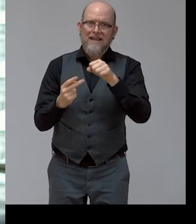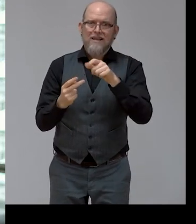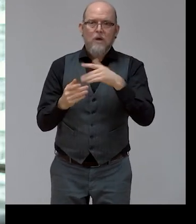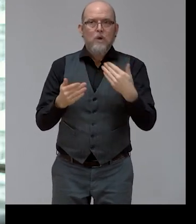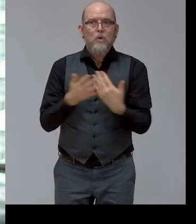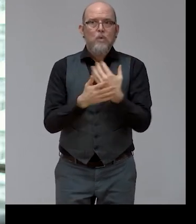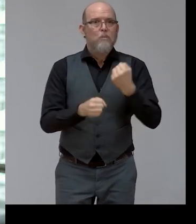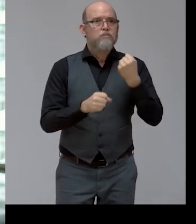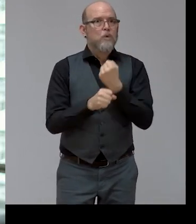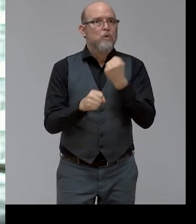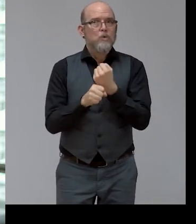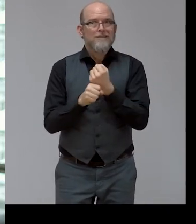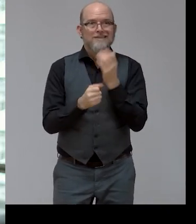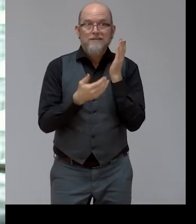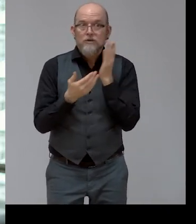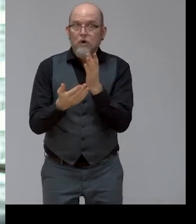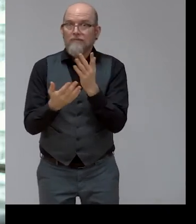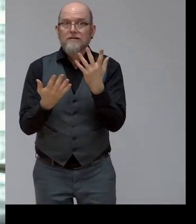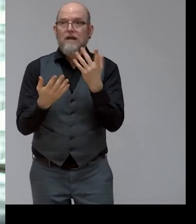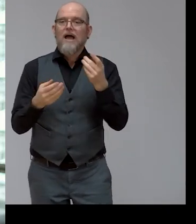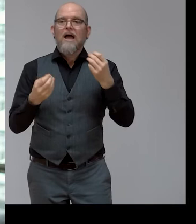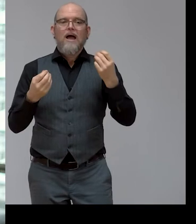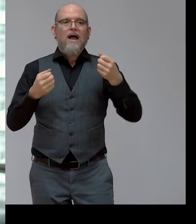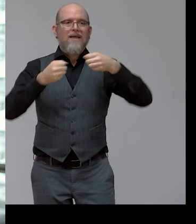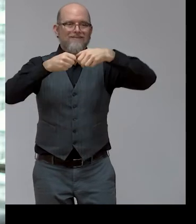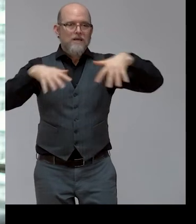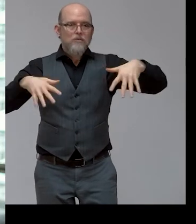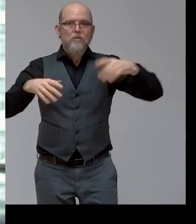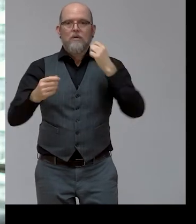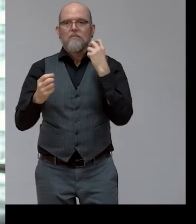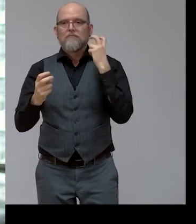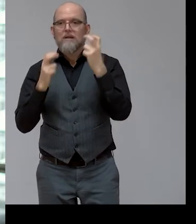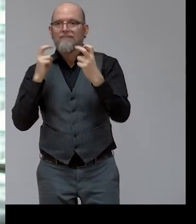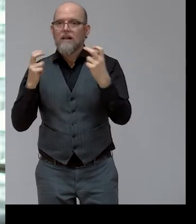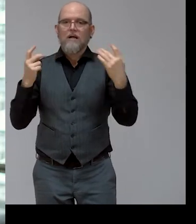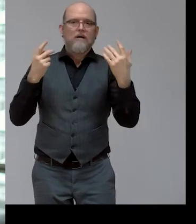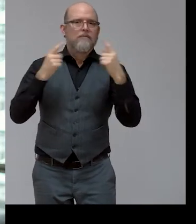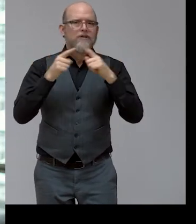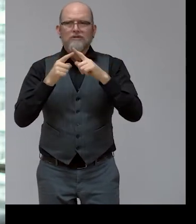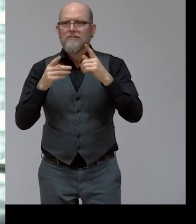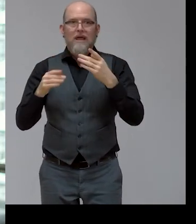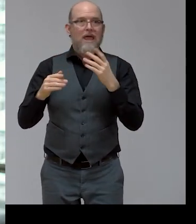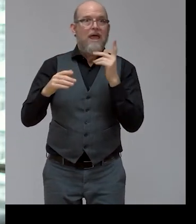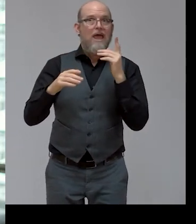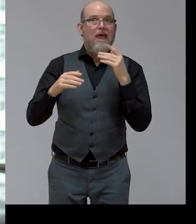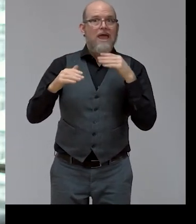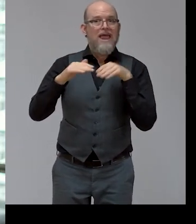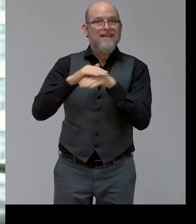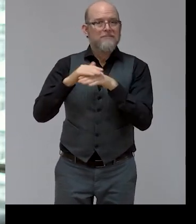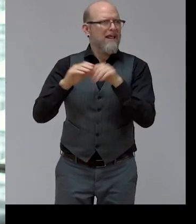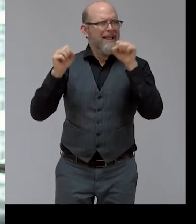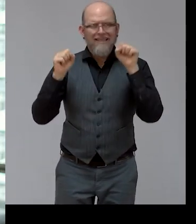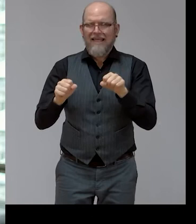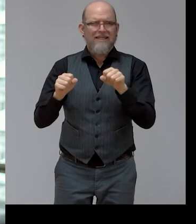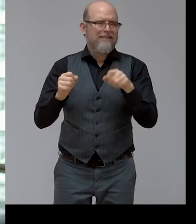infrastructure accessible and create an inclusive society. In early March,